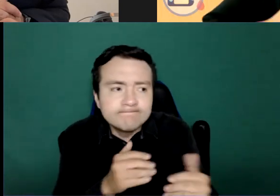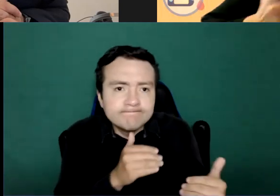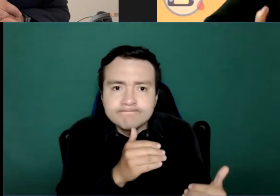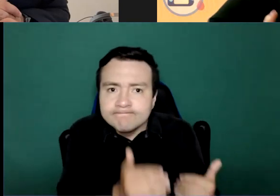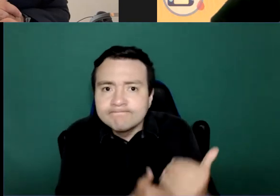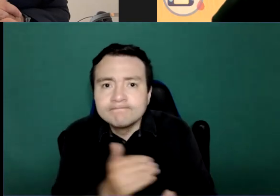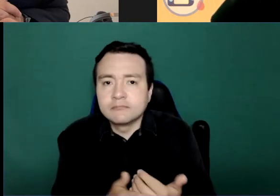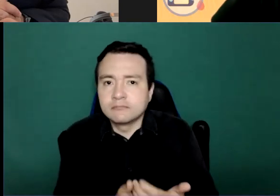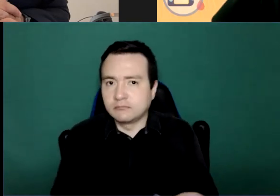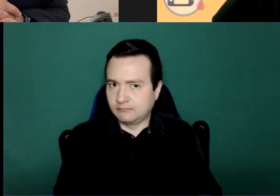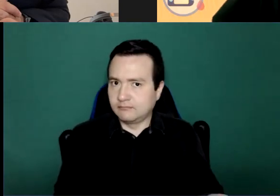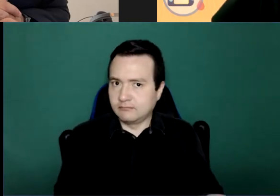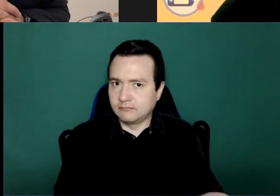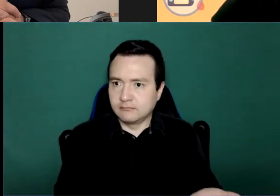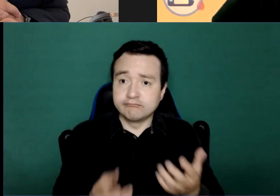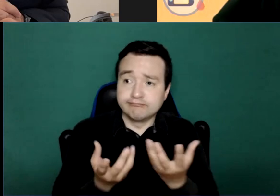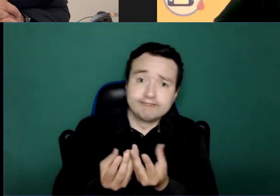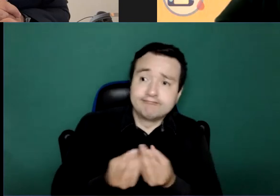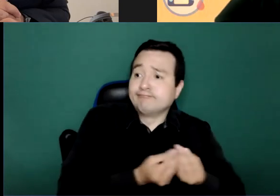the stress they're feeling,